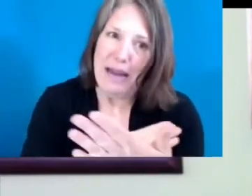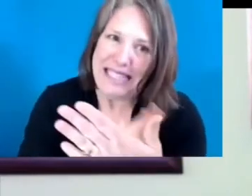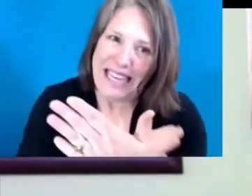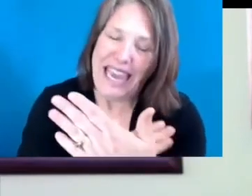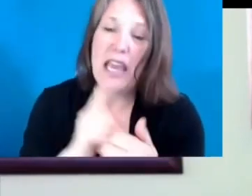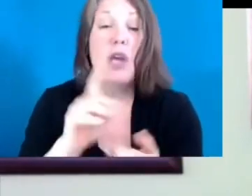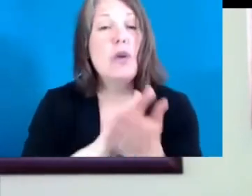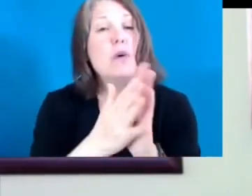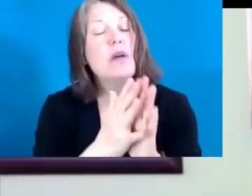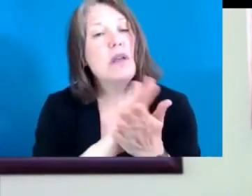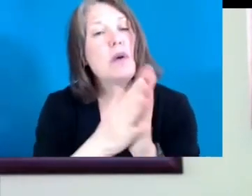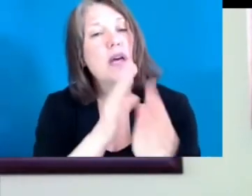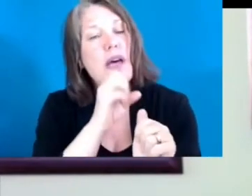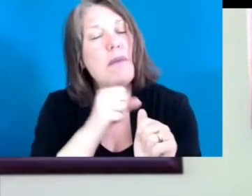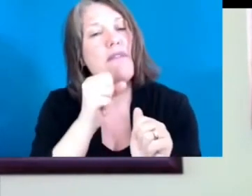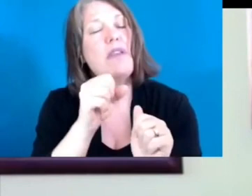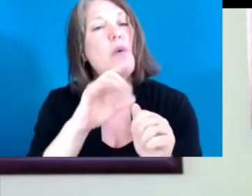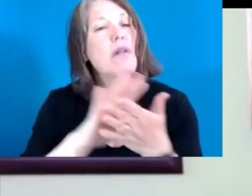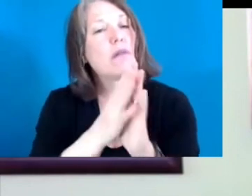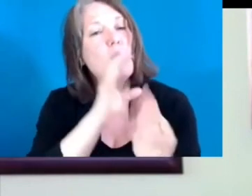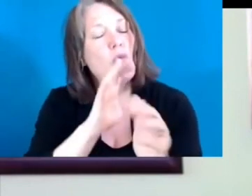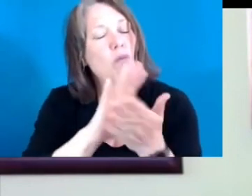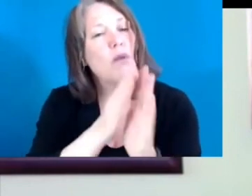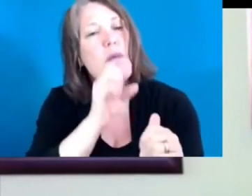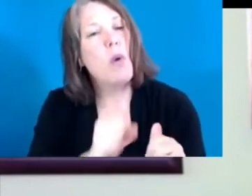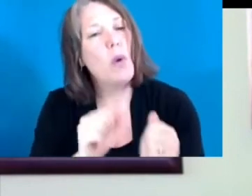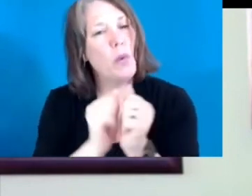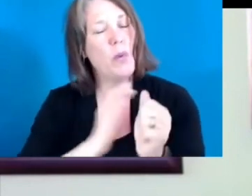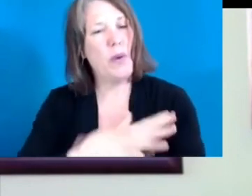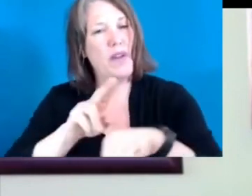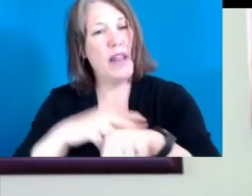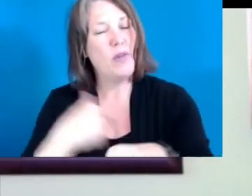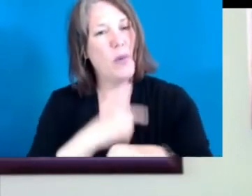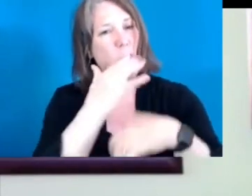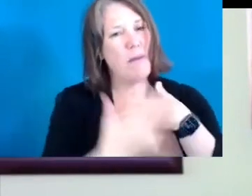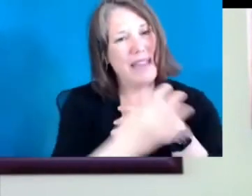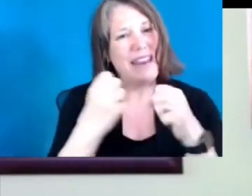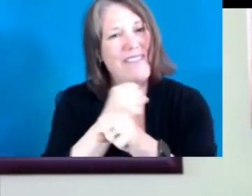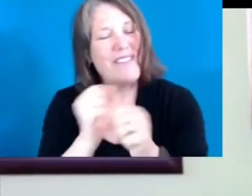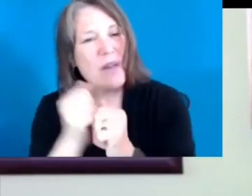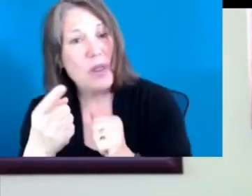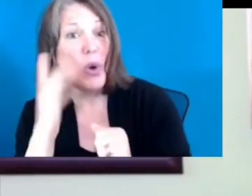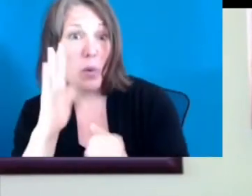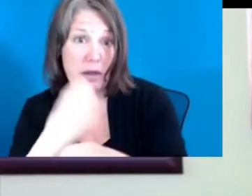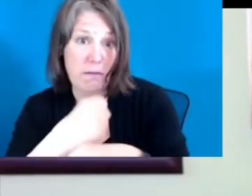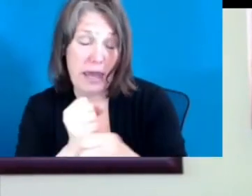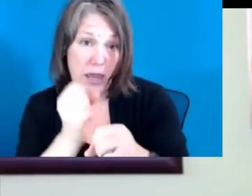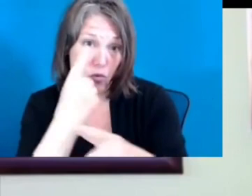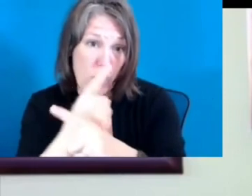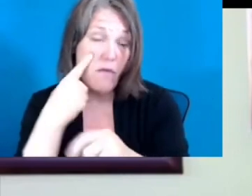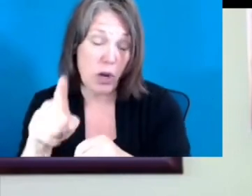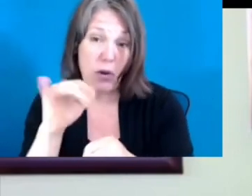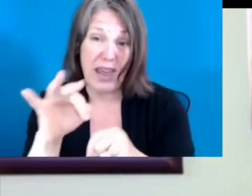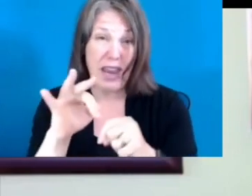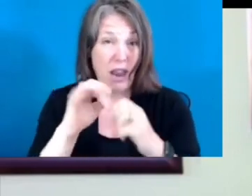You'll come of age with our young nation. We'll bleed and fight for you. We'll make it right for you. And if